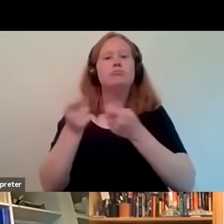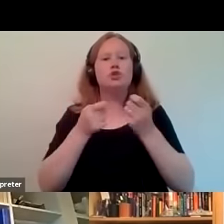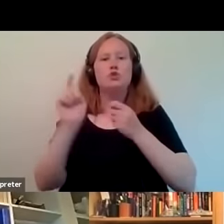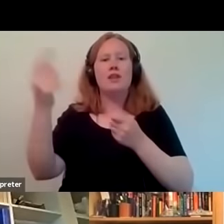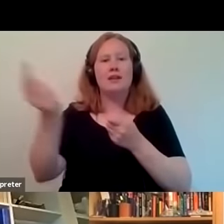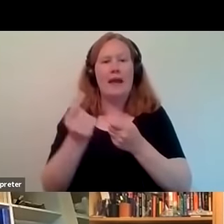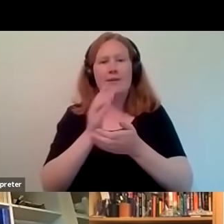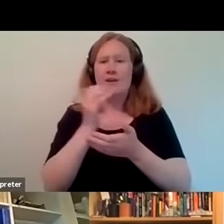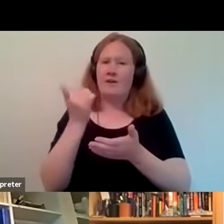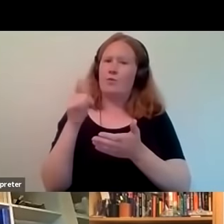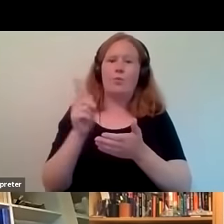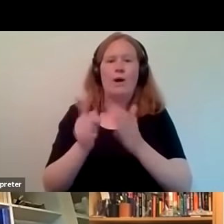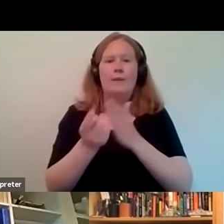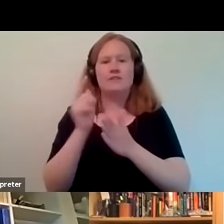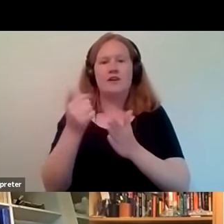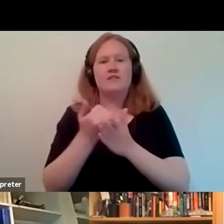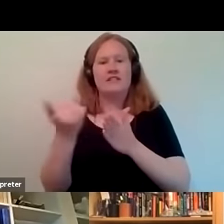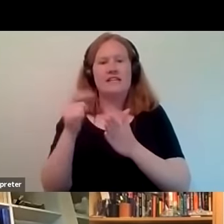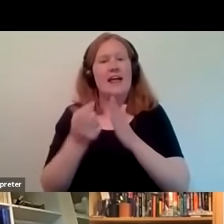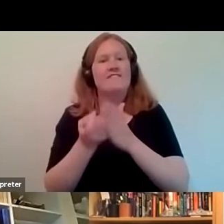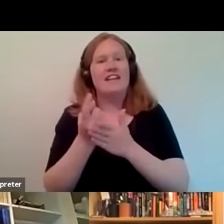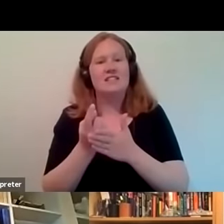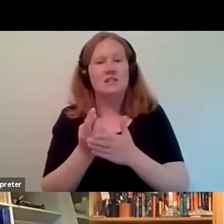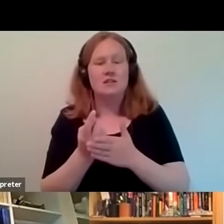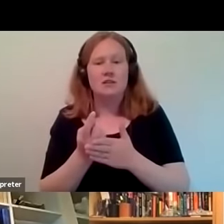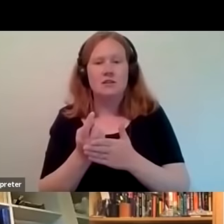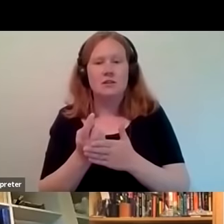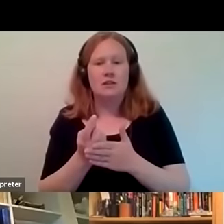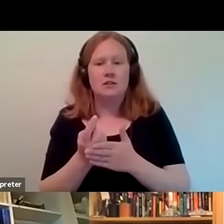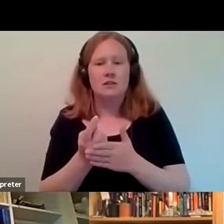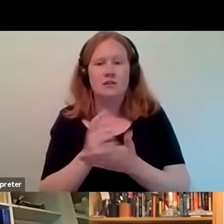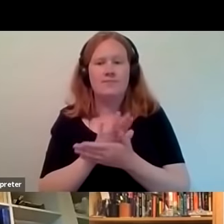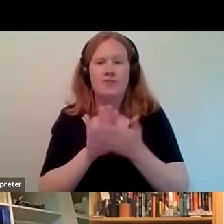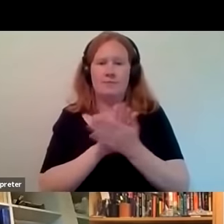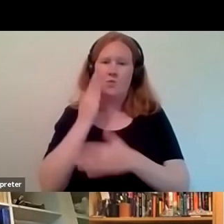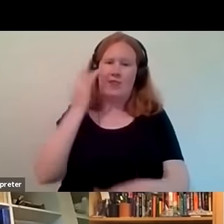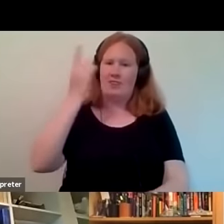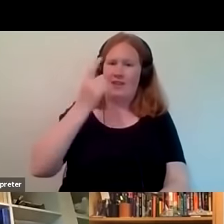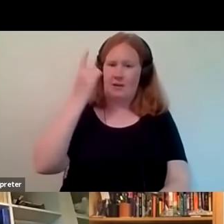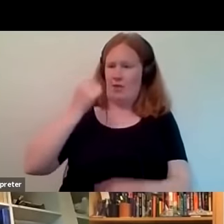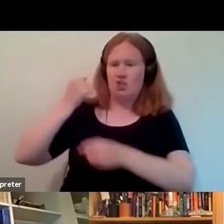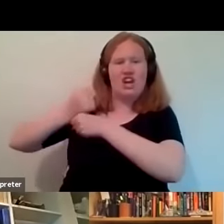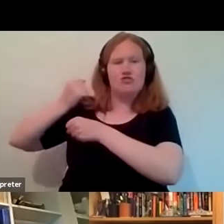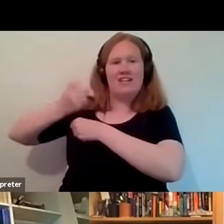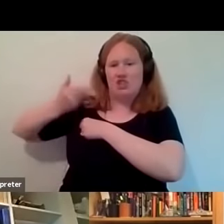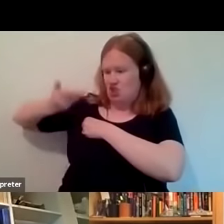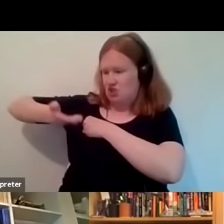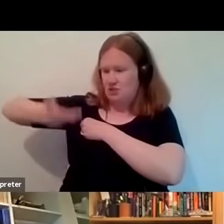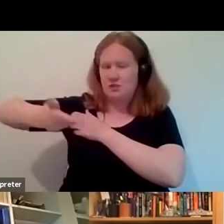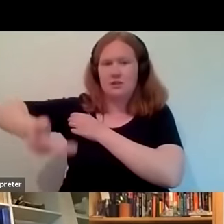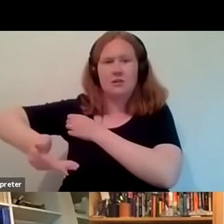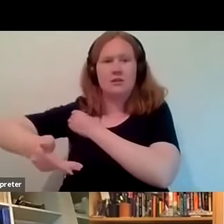was really lovely about that event was really looking at how um the generation the impact of reggae and that